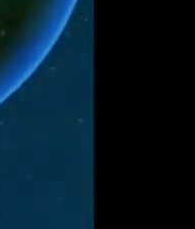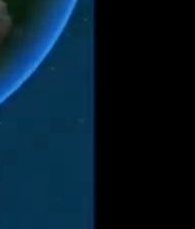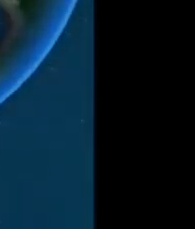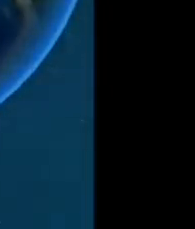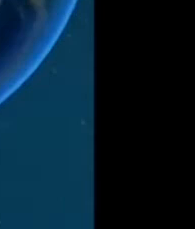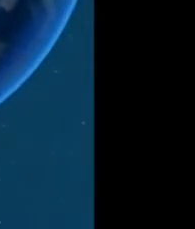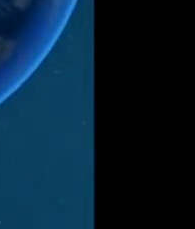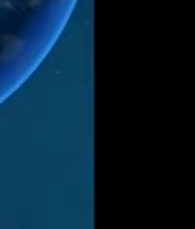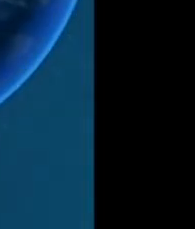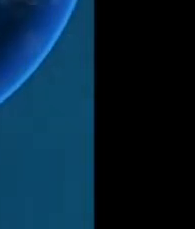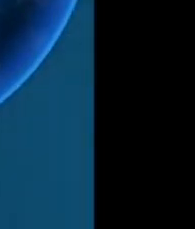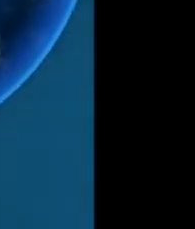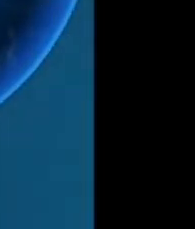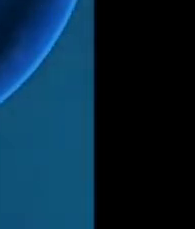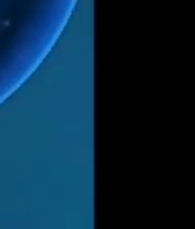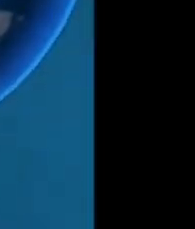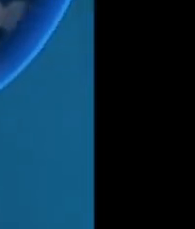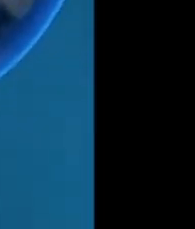Amen.